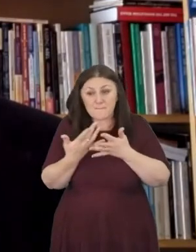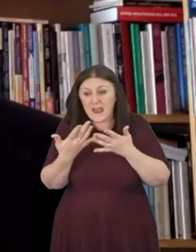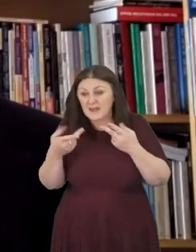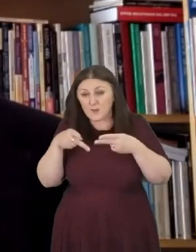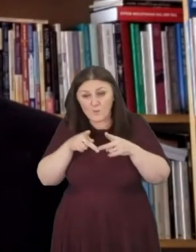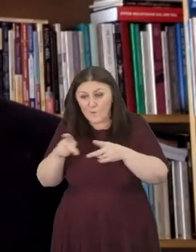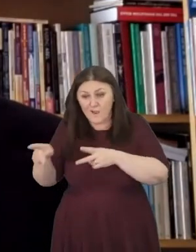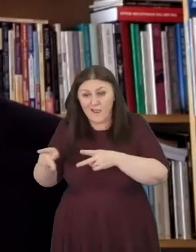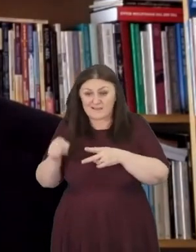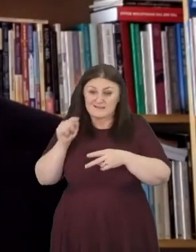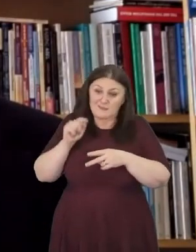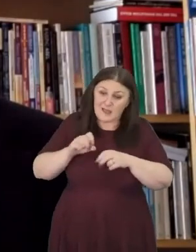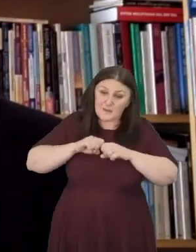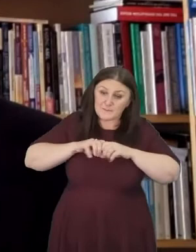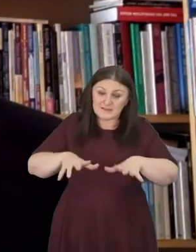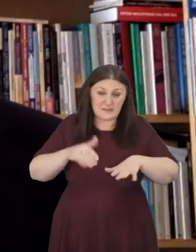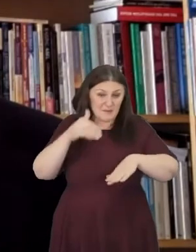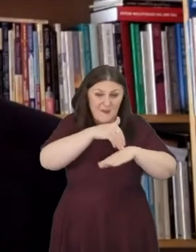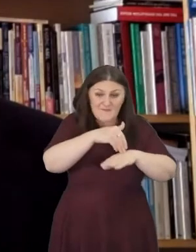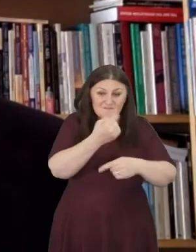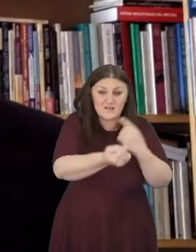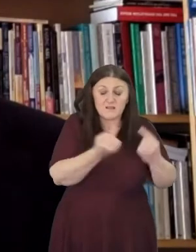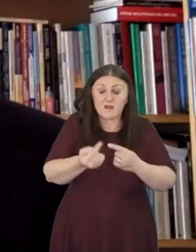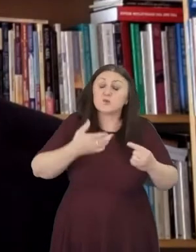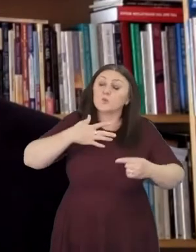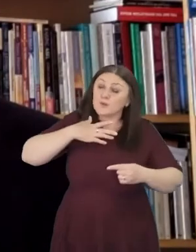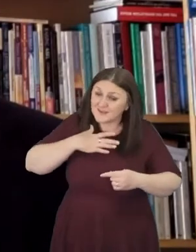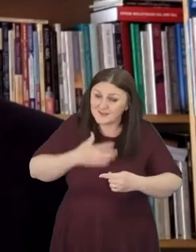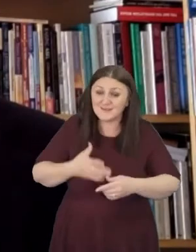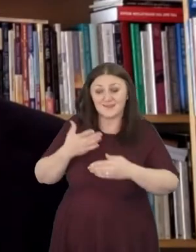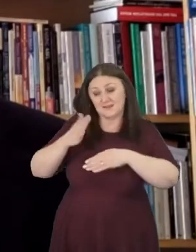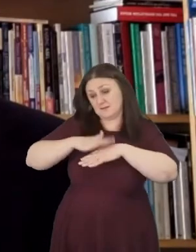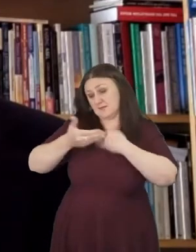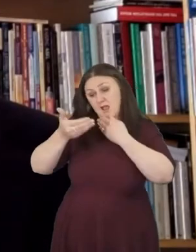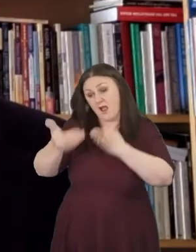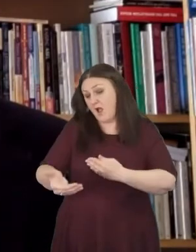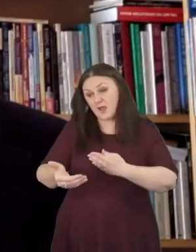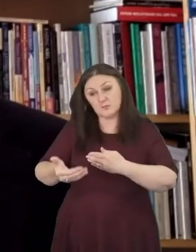affected us. We will need time to recover and in that recovery